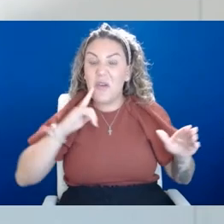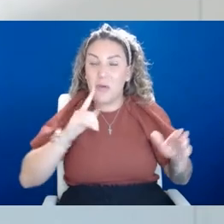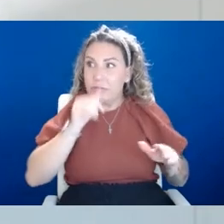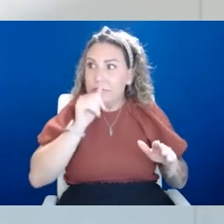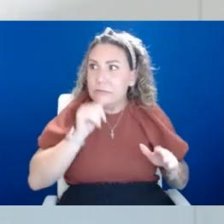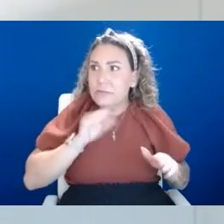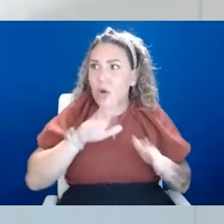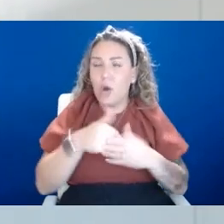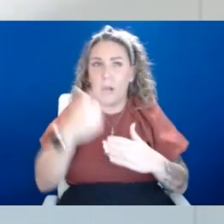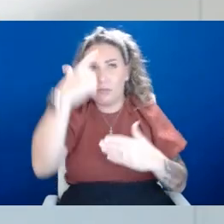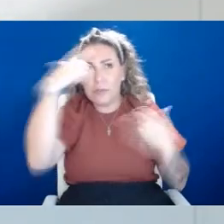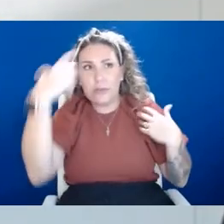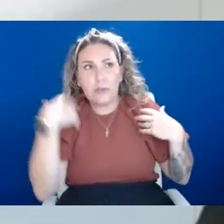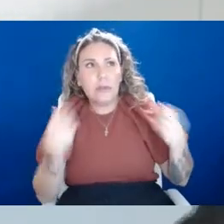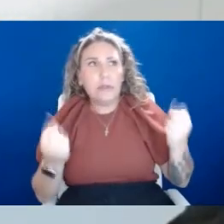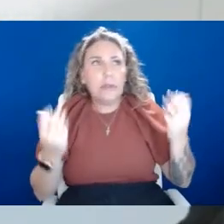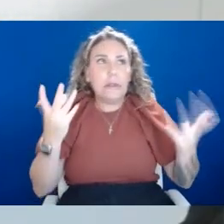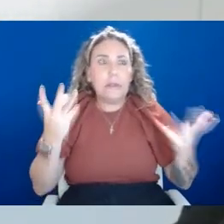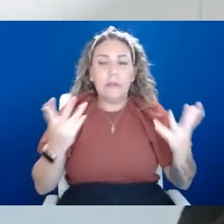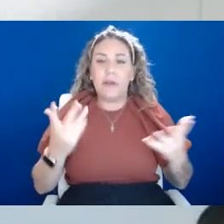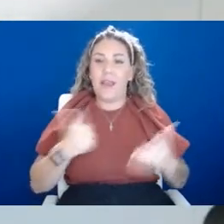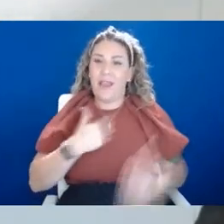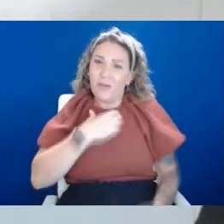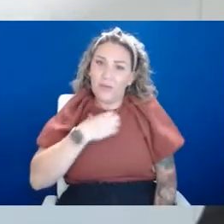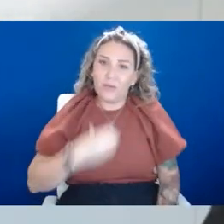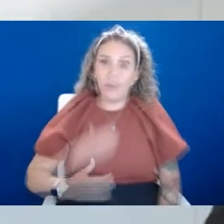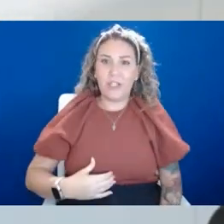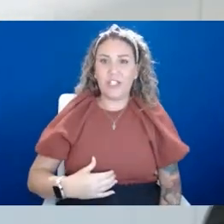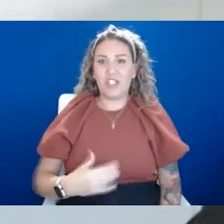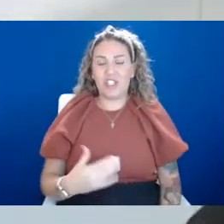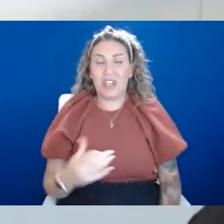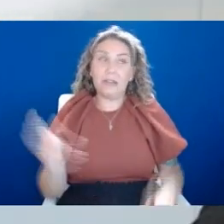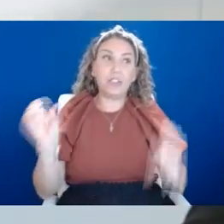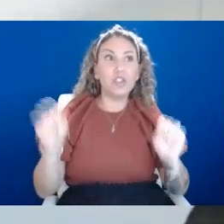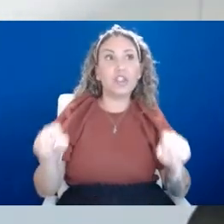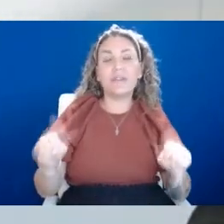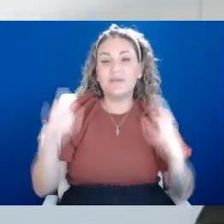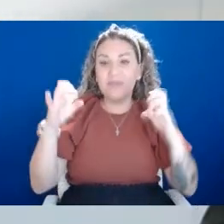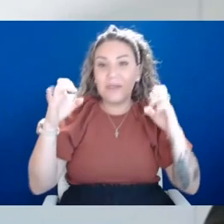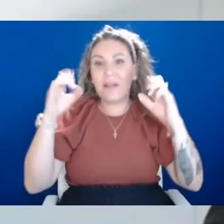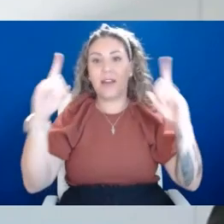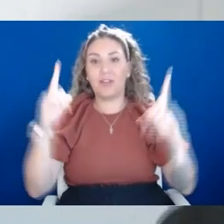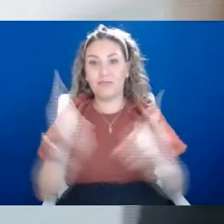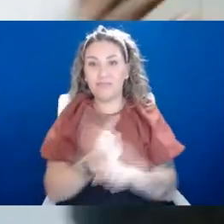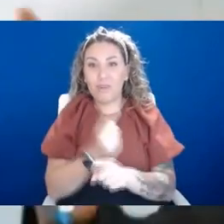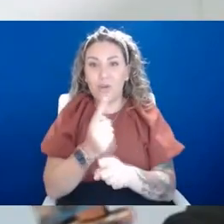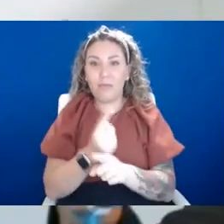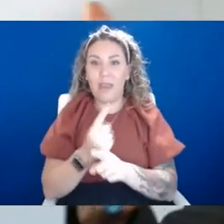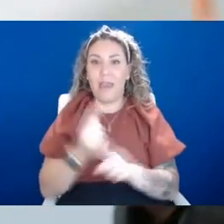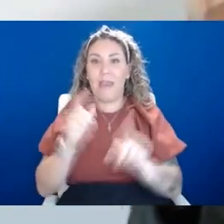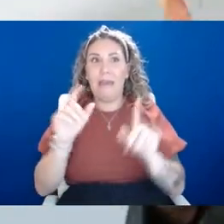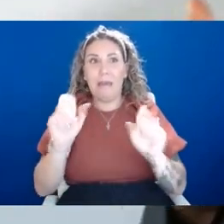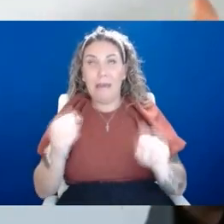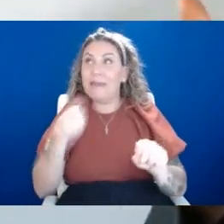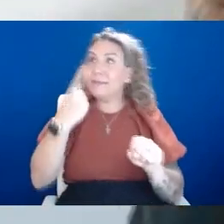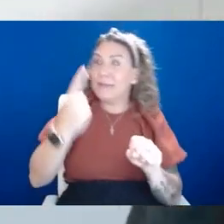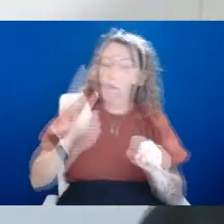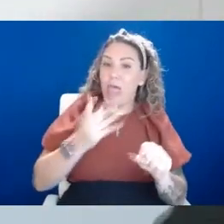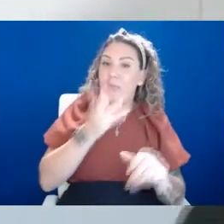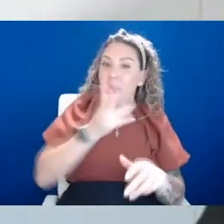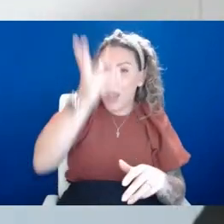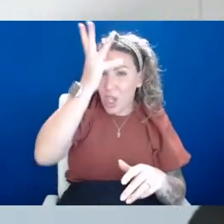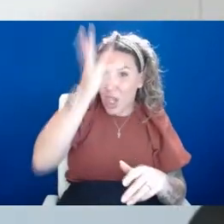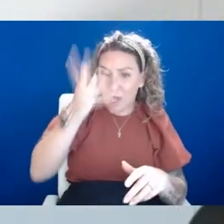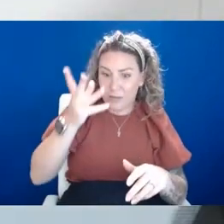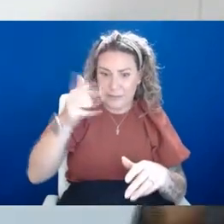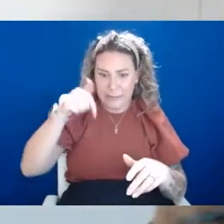mental illnesses and I've always wished that I was, you know, educated properly so that I can tell the parents and be like, Hey, this is